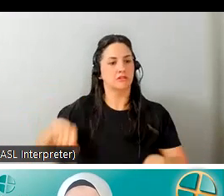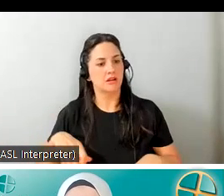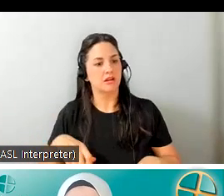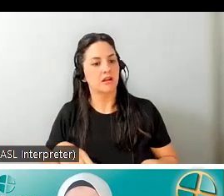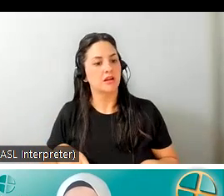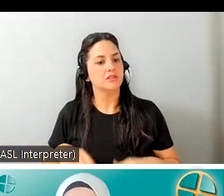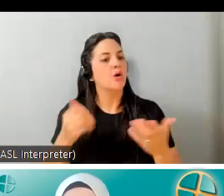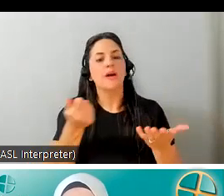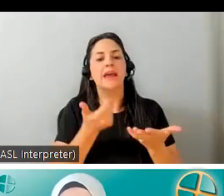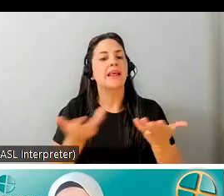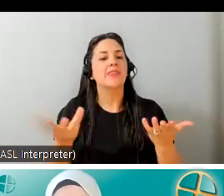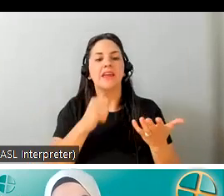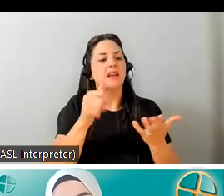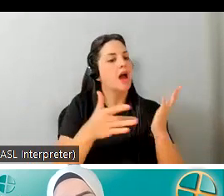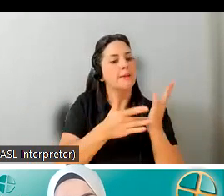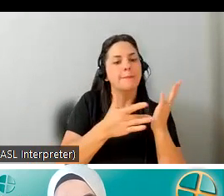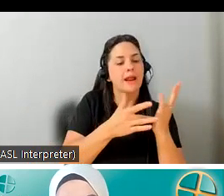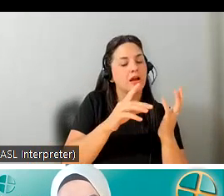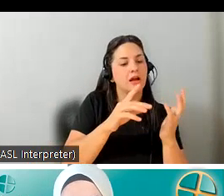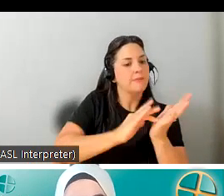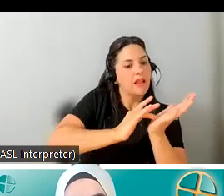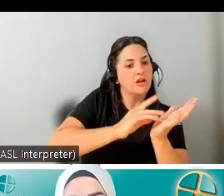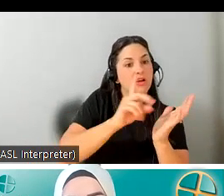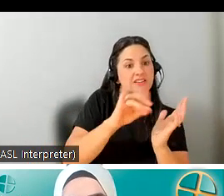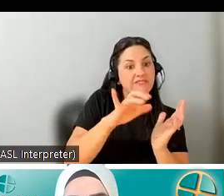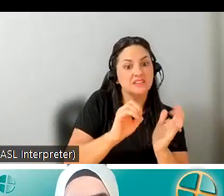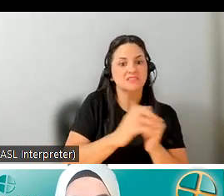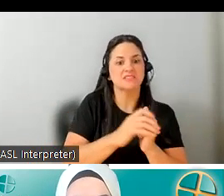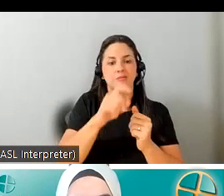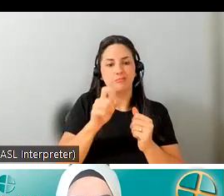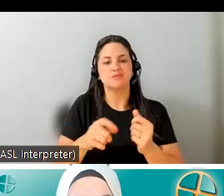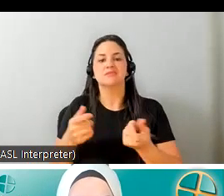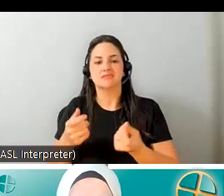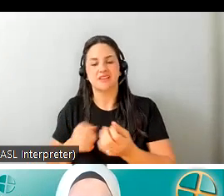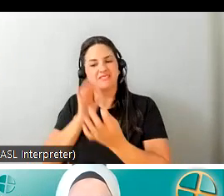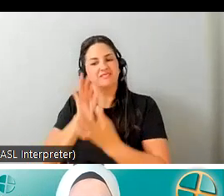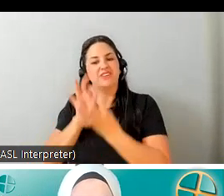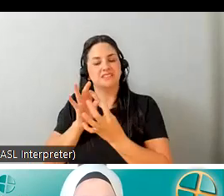and anything that's not a medical device or must be fitted by a certified medical practitioner